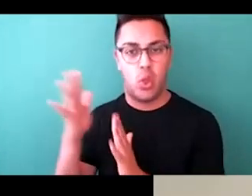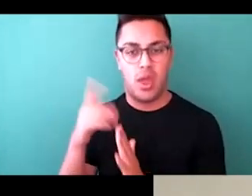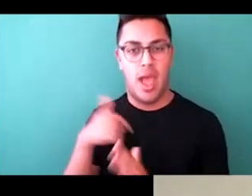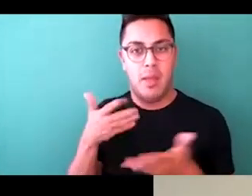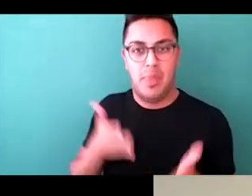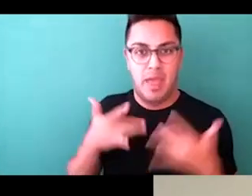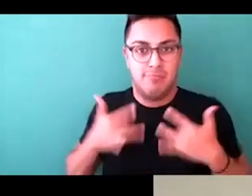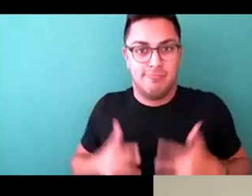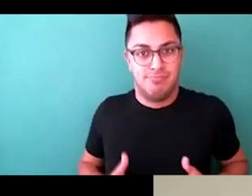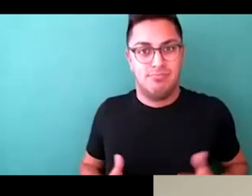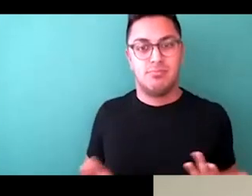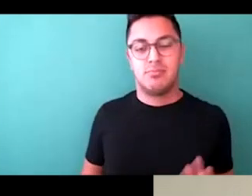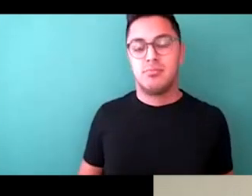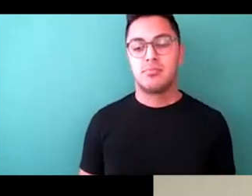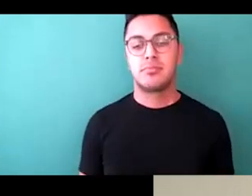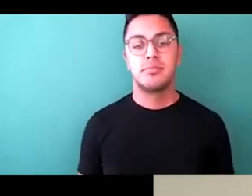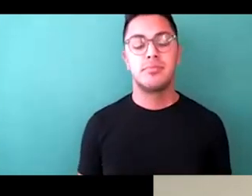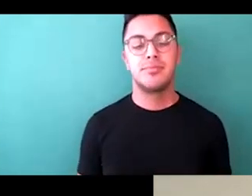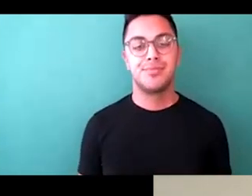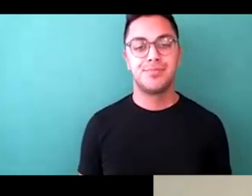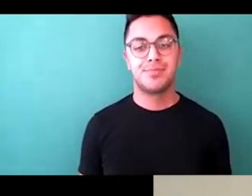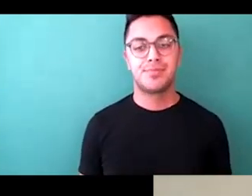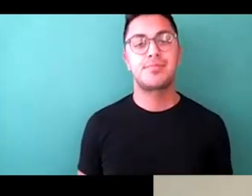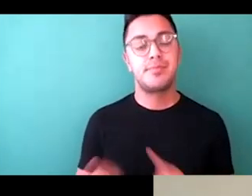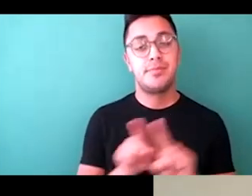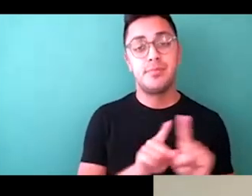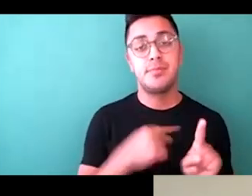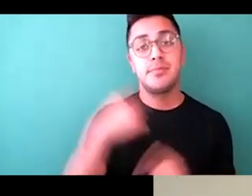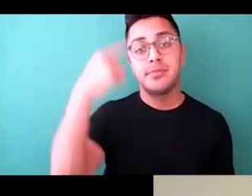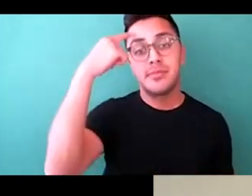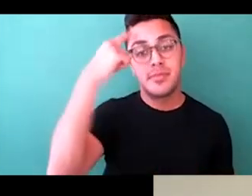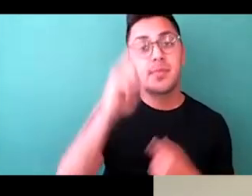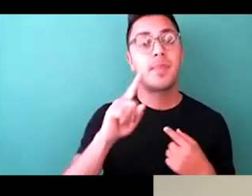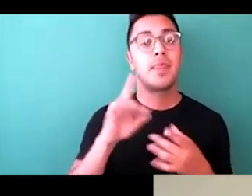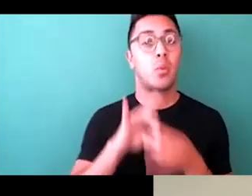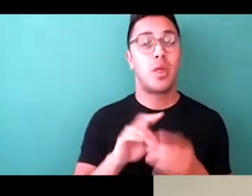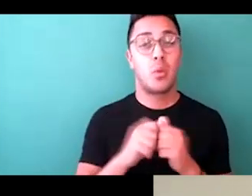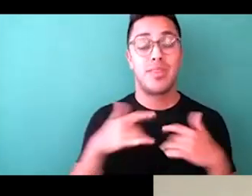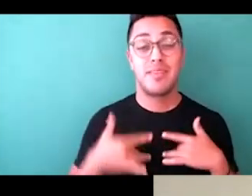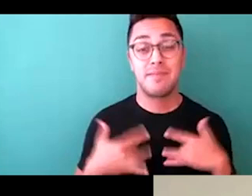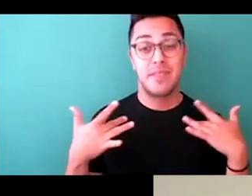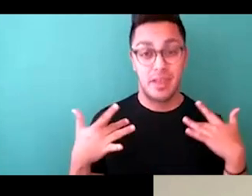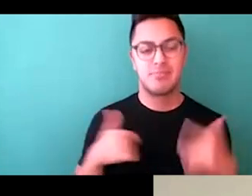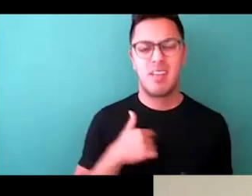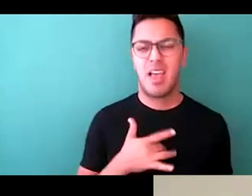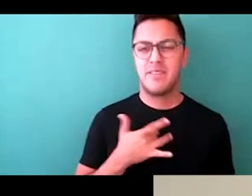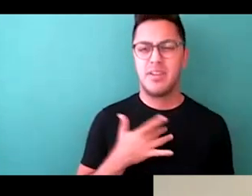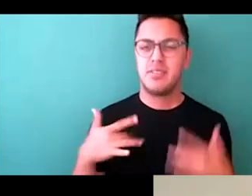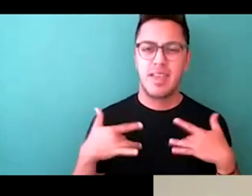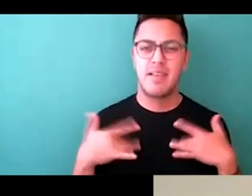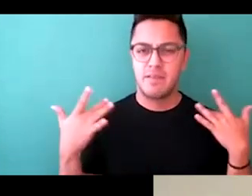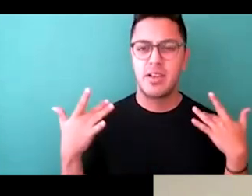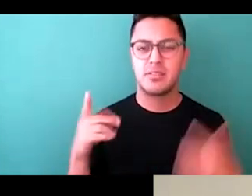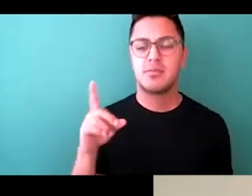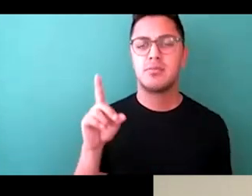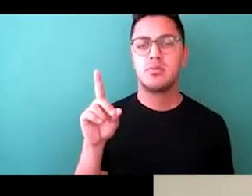Um, I also think that when it comes to events, I feel that events do a